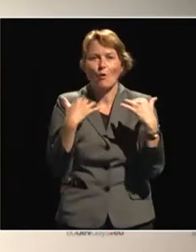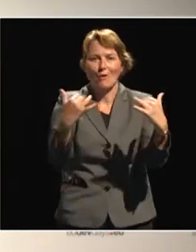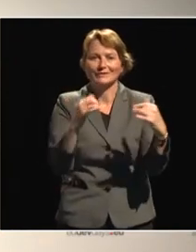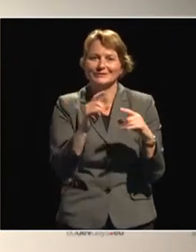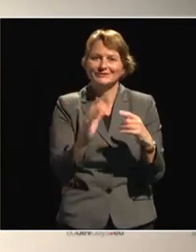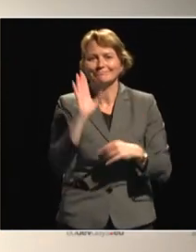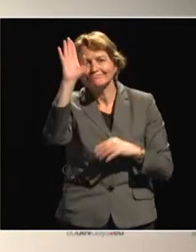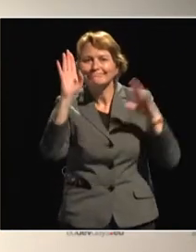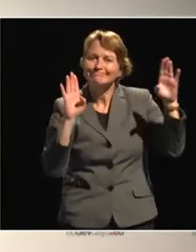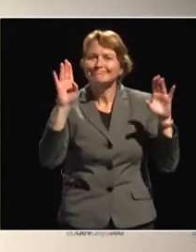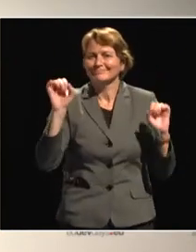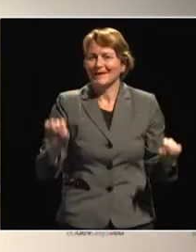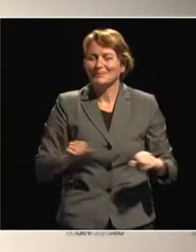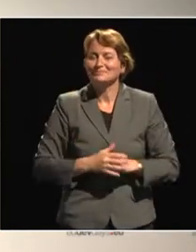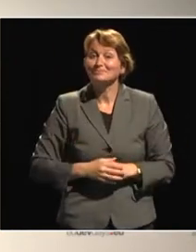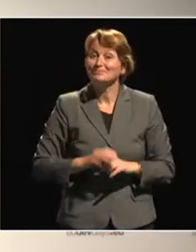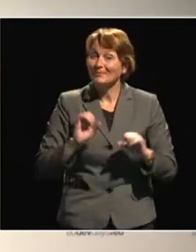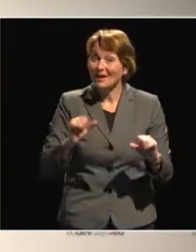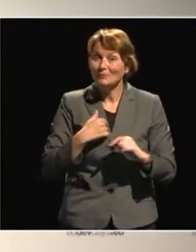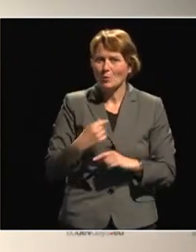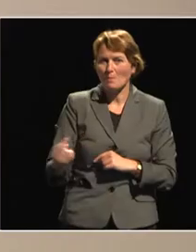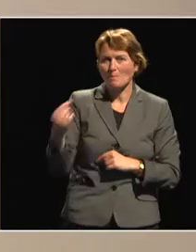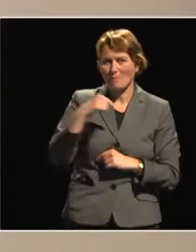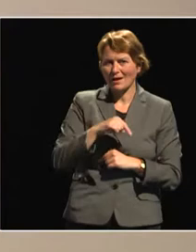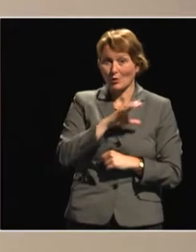So if I may, I'll come back to you, Commissioner.